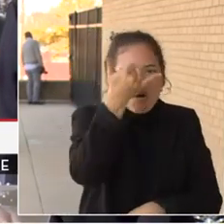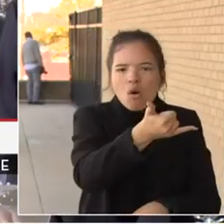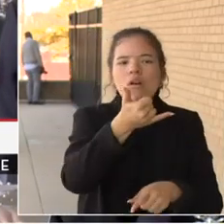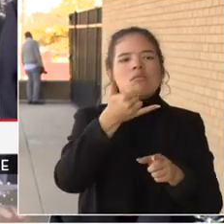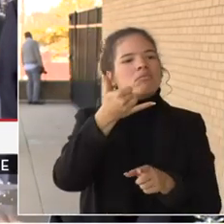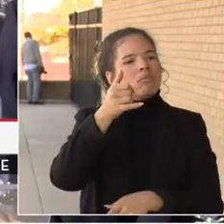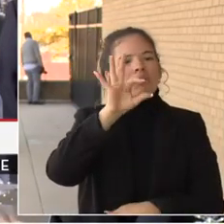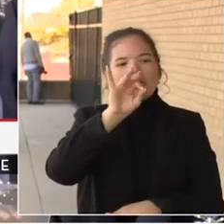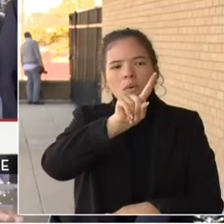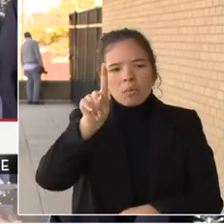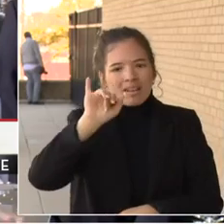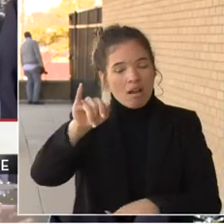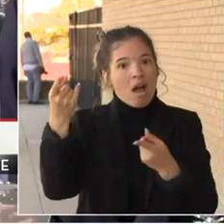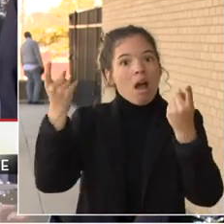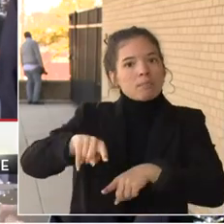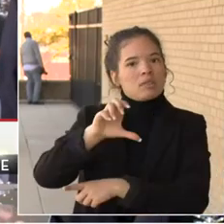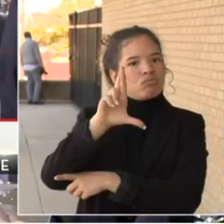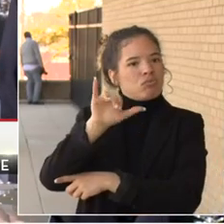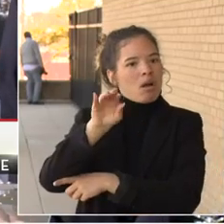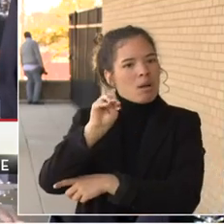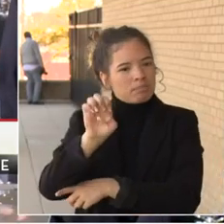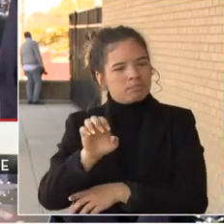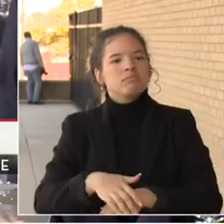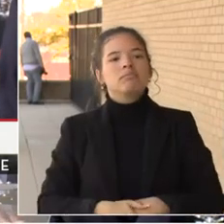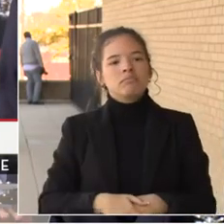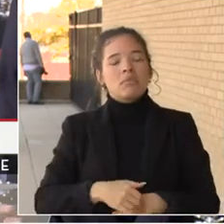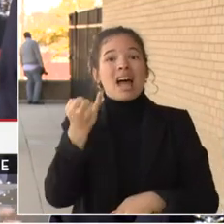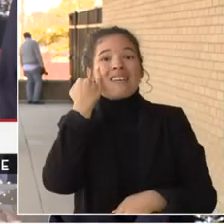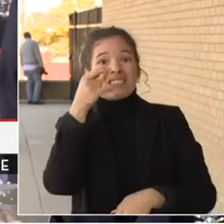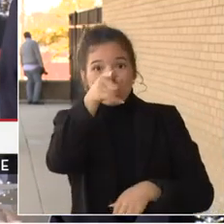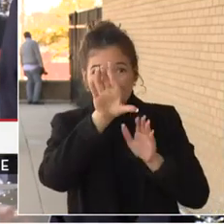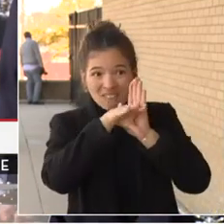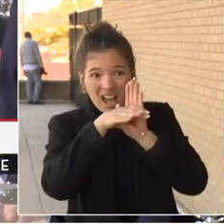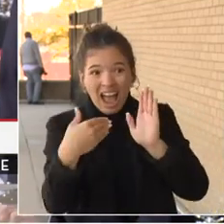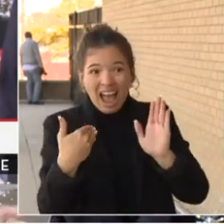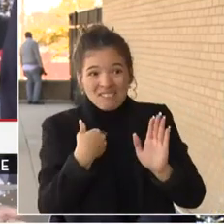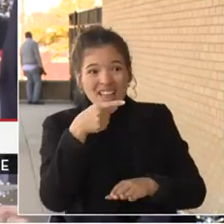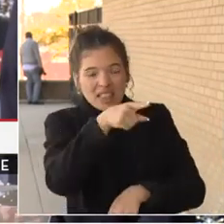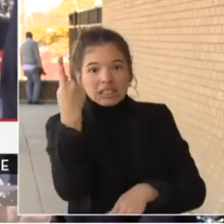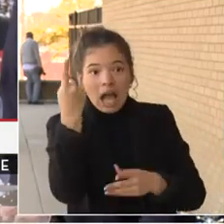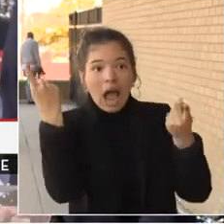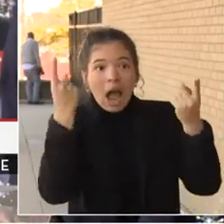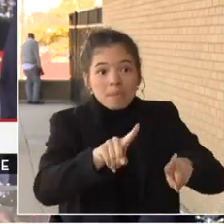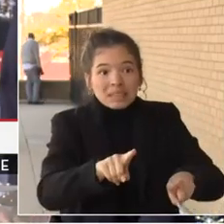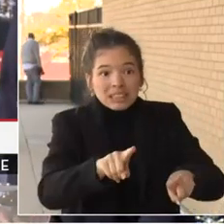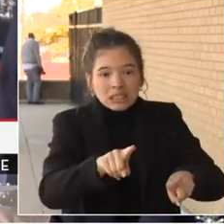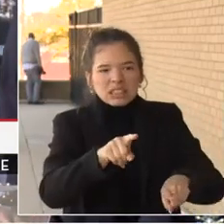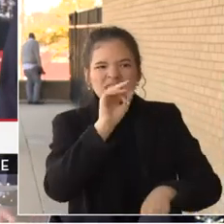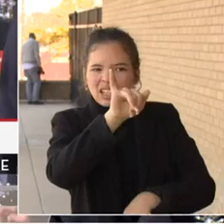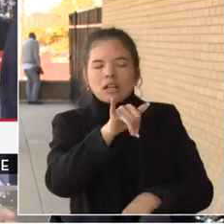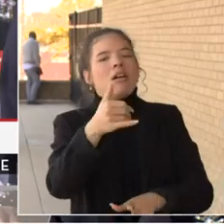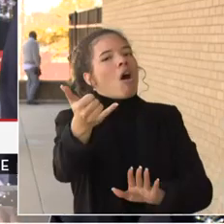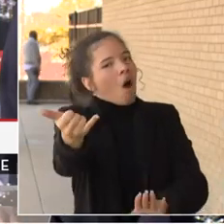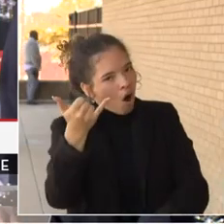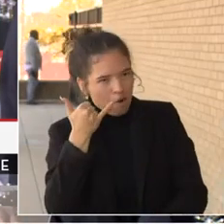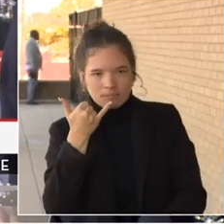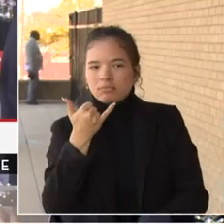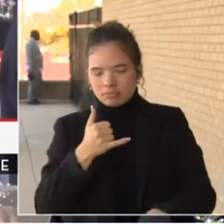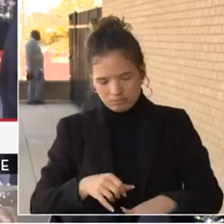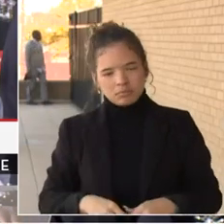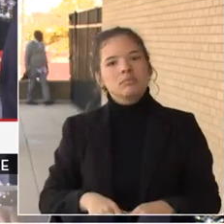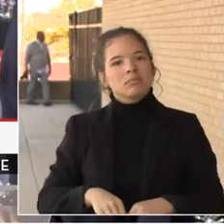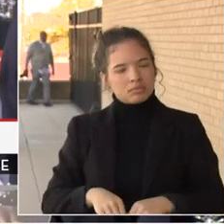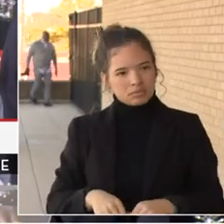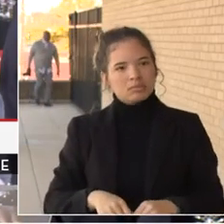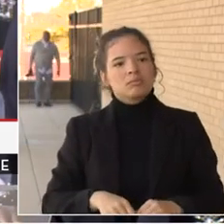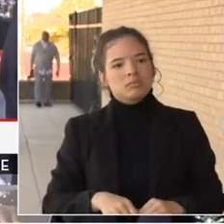progress. If you have a typical video of a crime occurring or something suspicious, please call us 202-727-9099